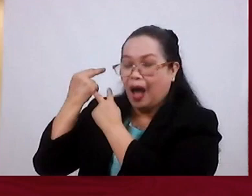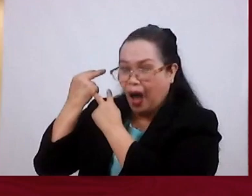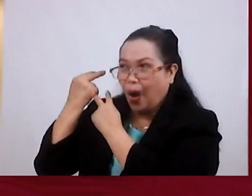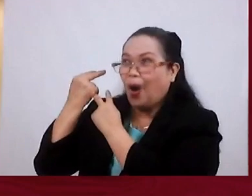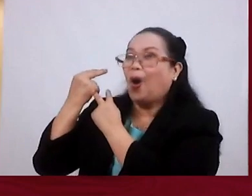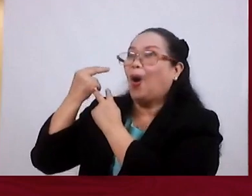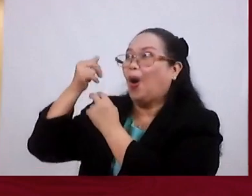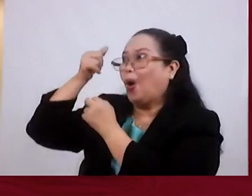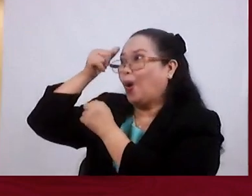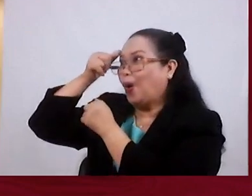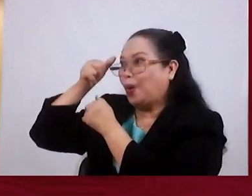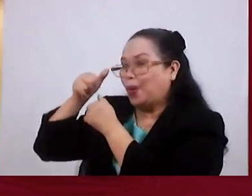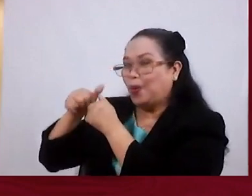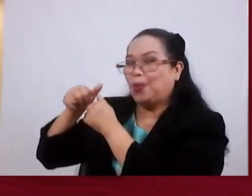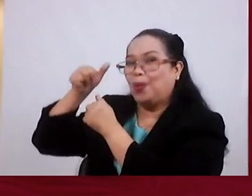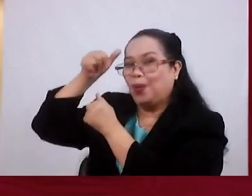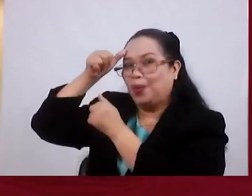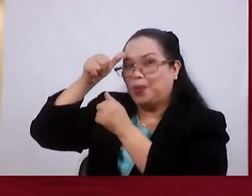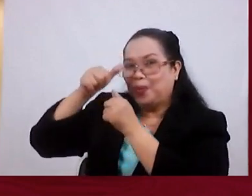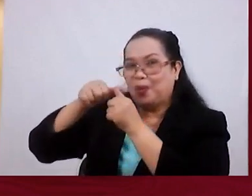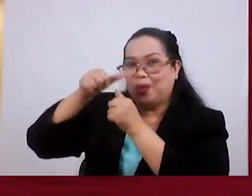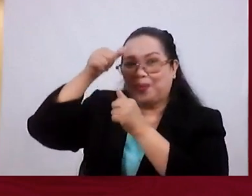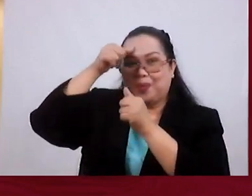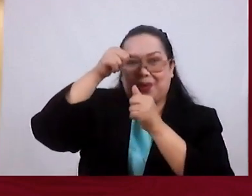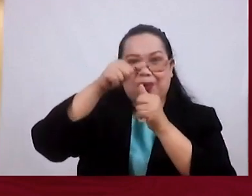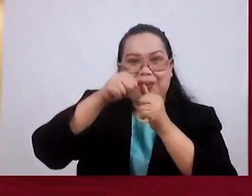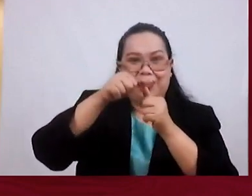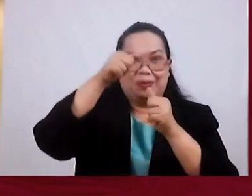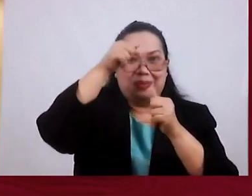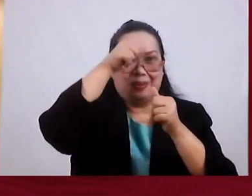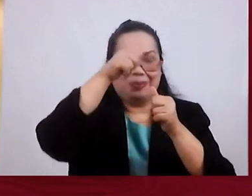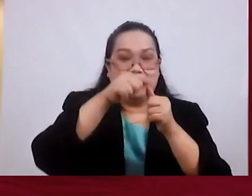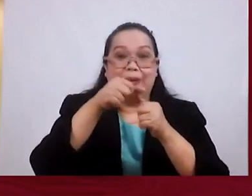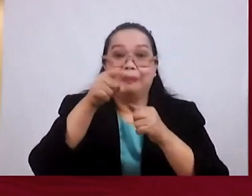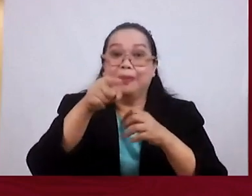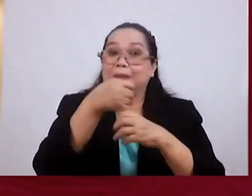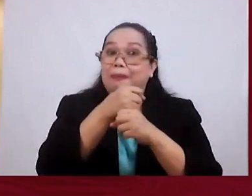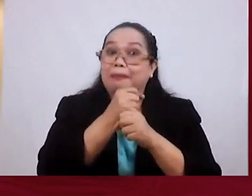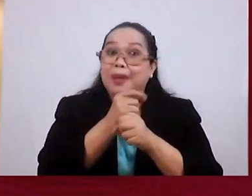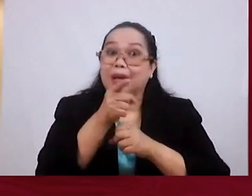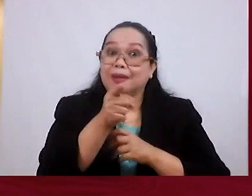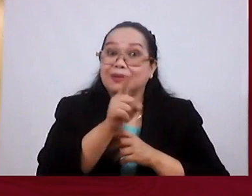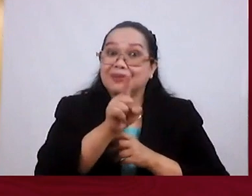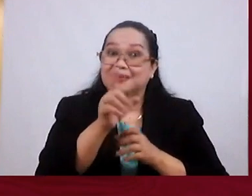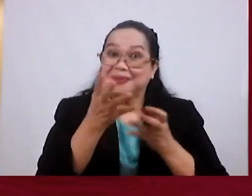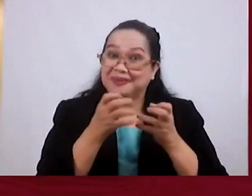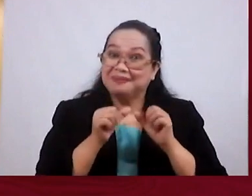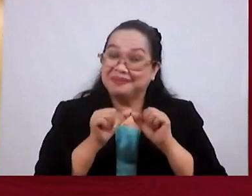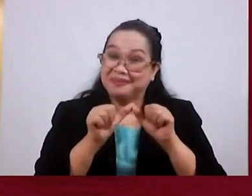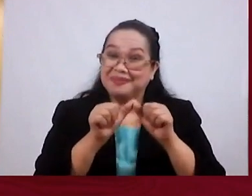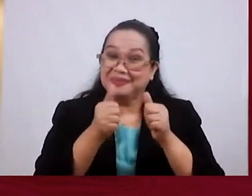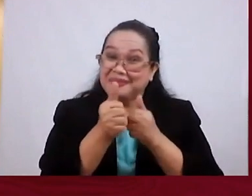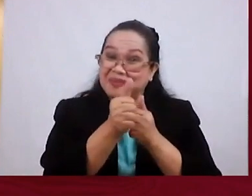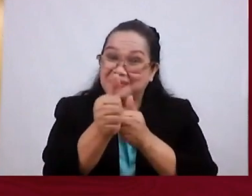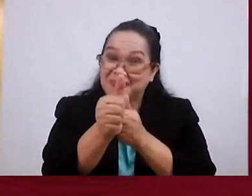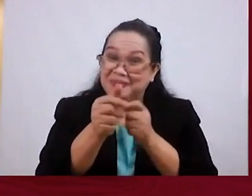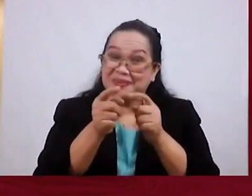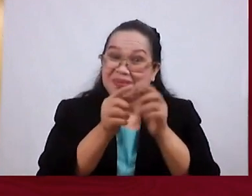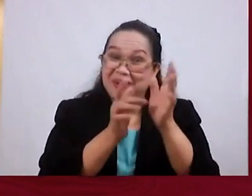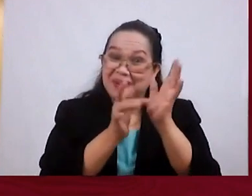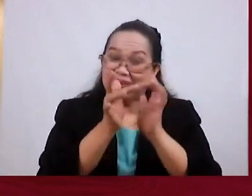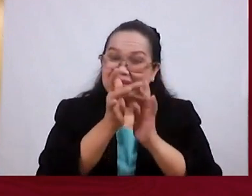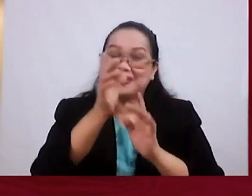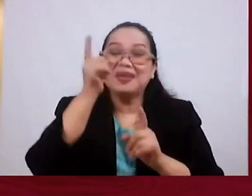My Past If You Reviewing Your Past Makes You Want To Continue Following Christ That's The